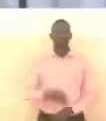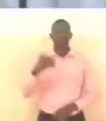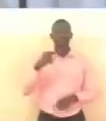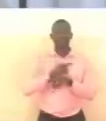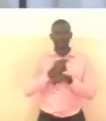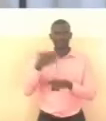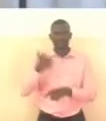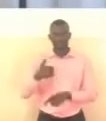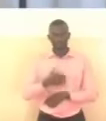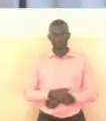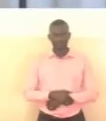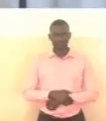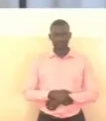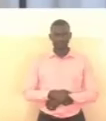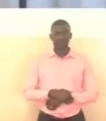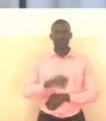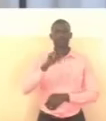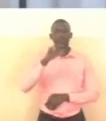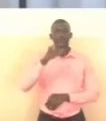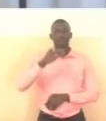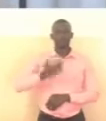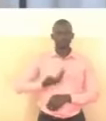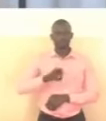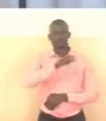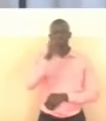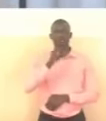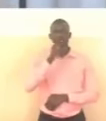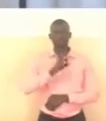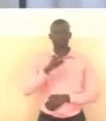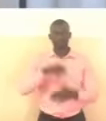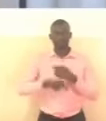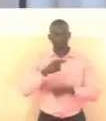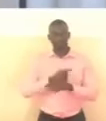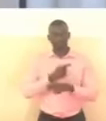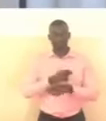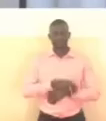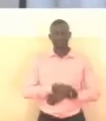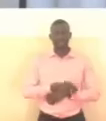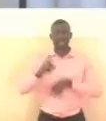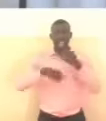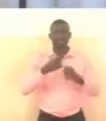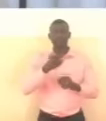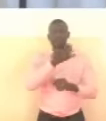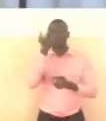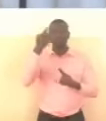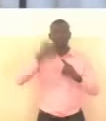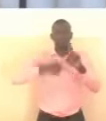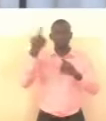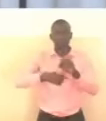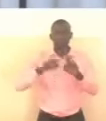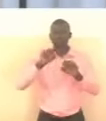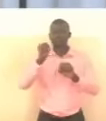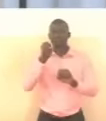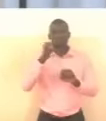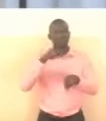fellow gambians distinguished ladies and gentlemen after months of uncertainty